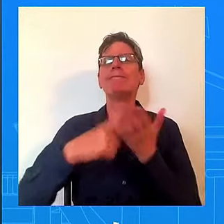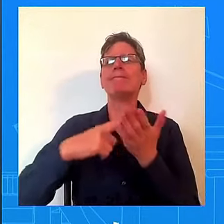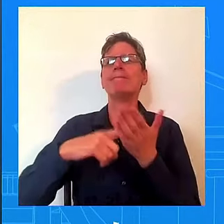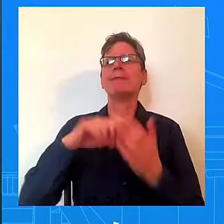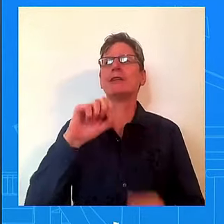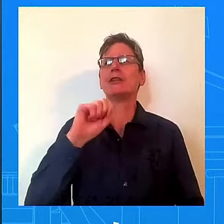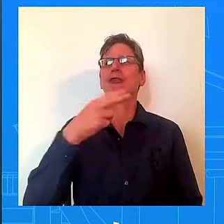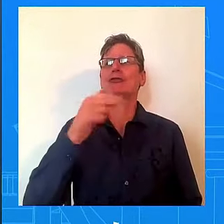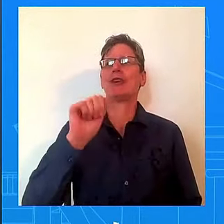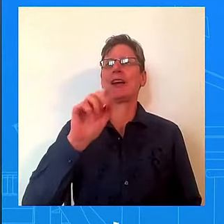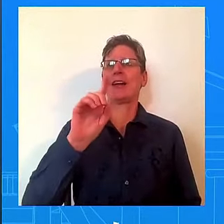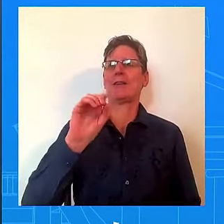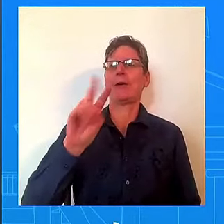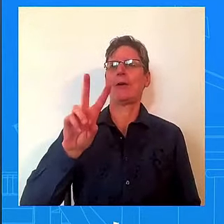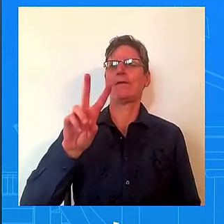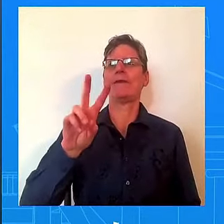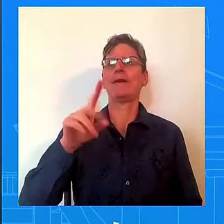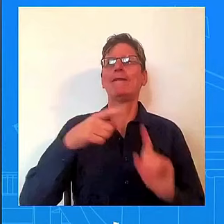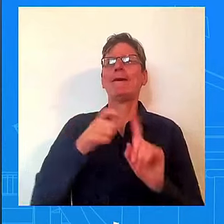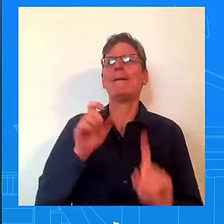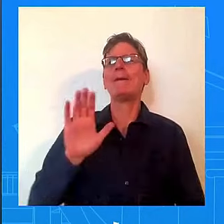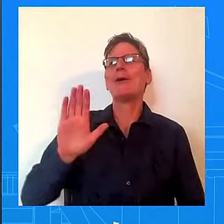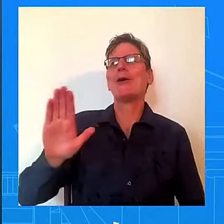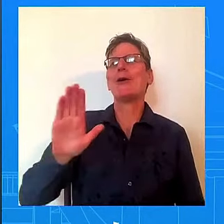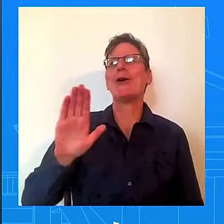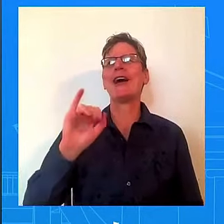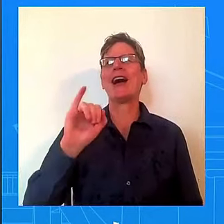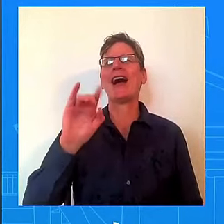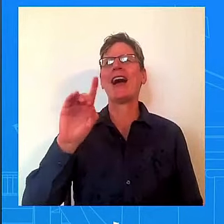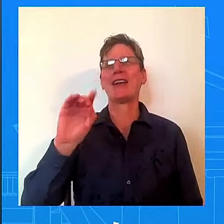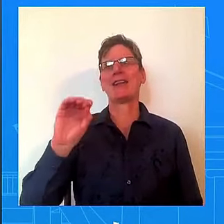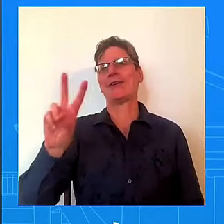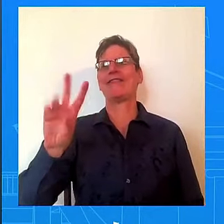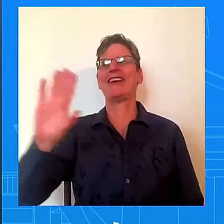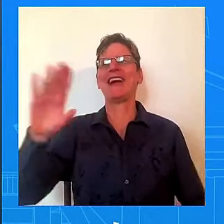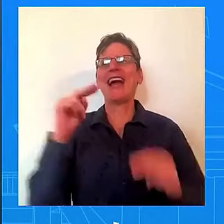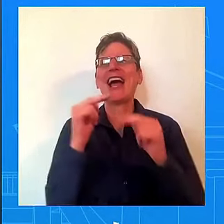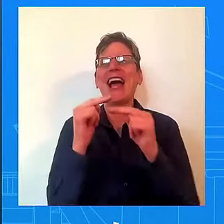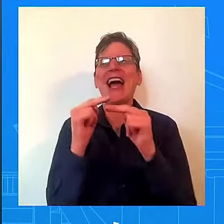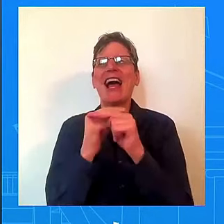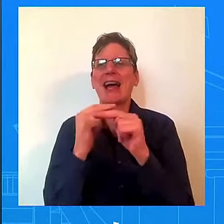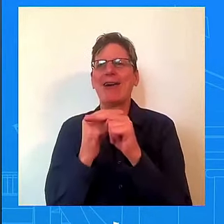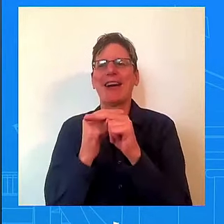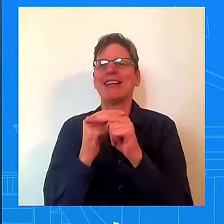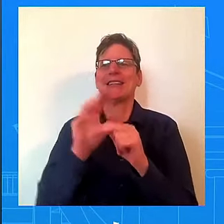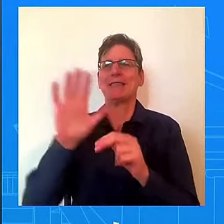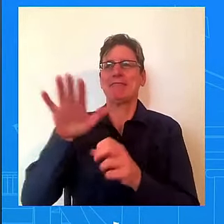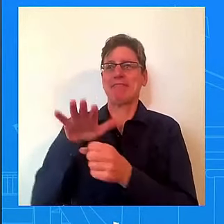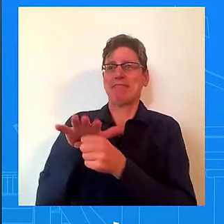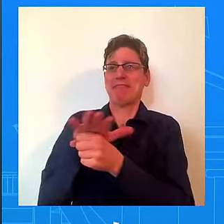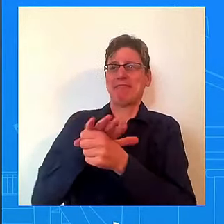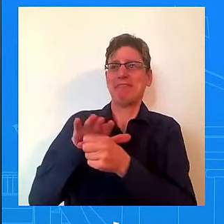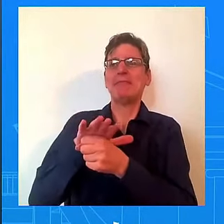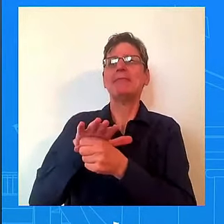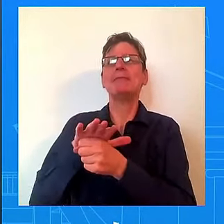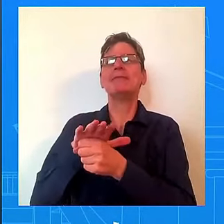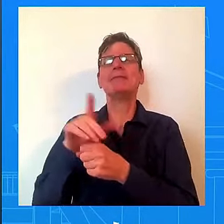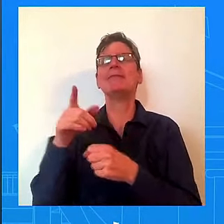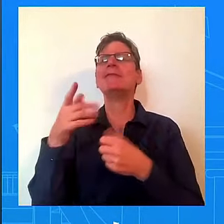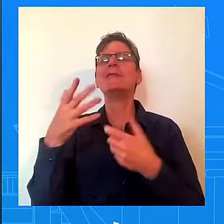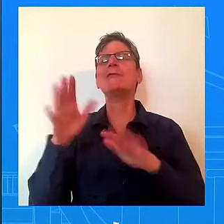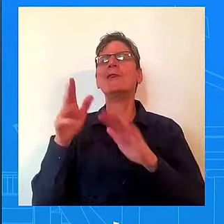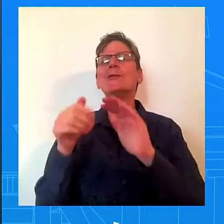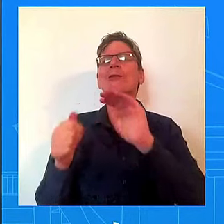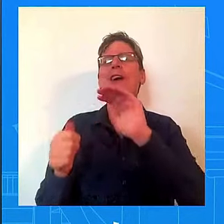investing in America is designed to do. It's designed to lift communities out of the shadows, lift the tide so that it floats all the